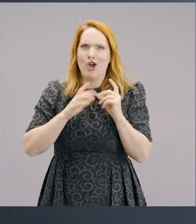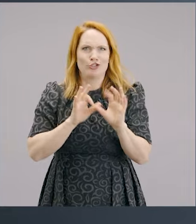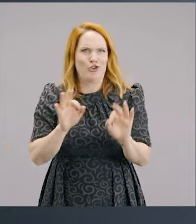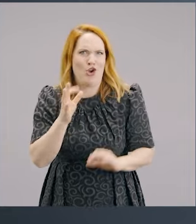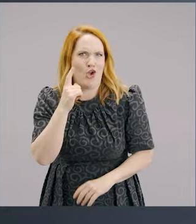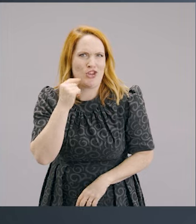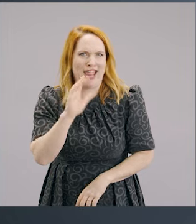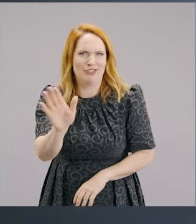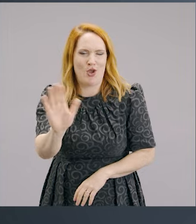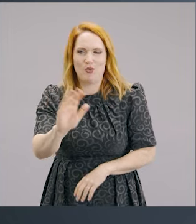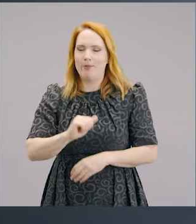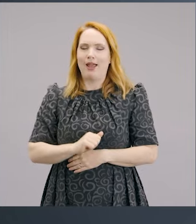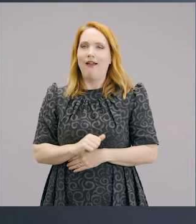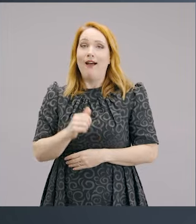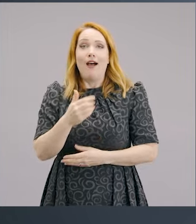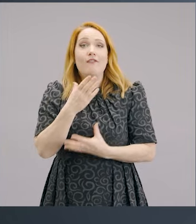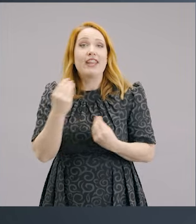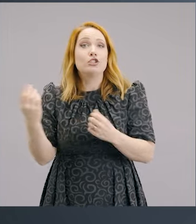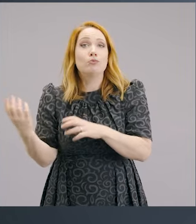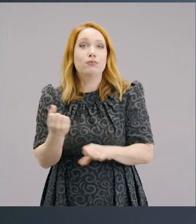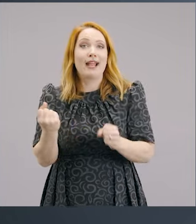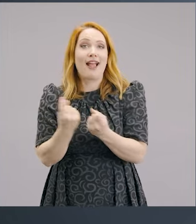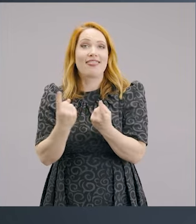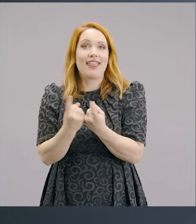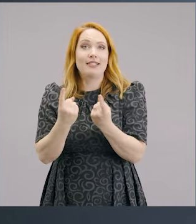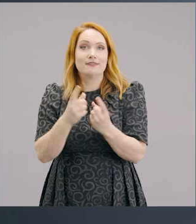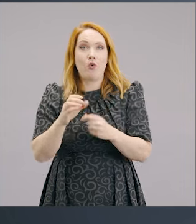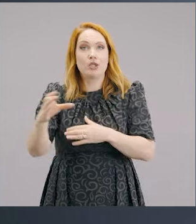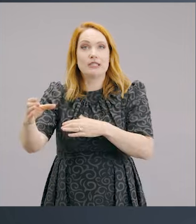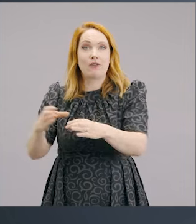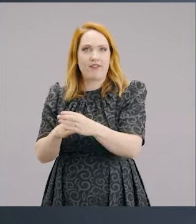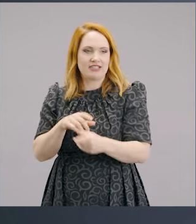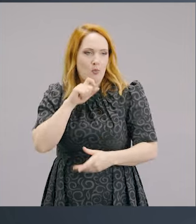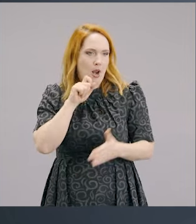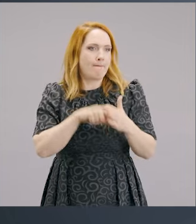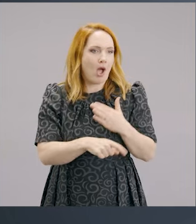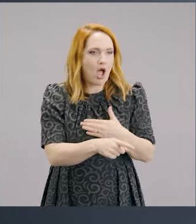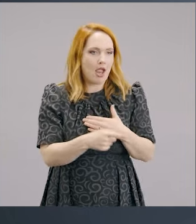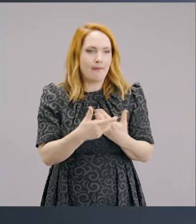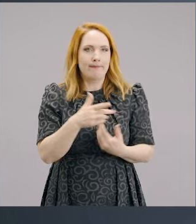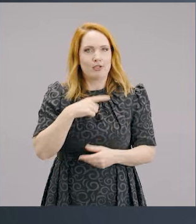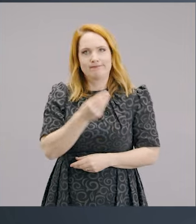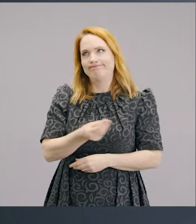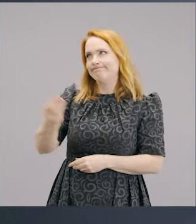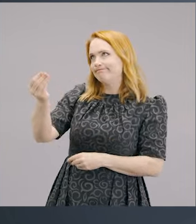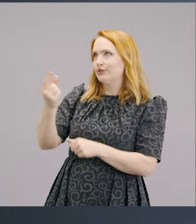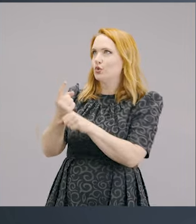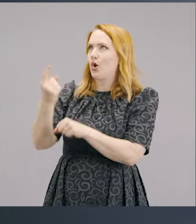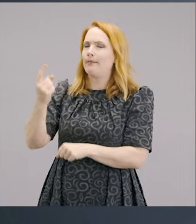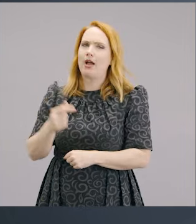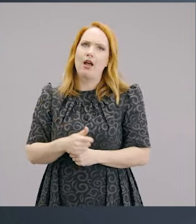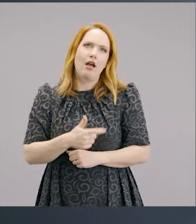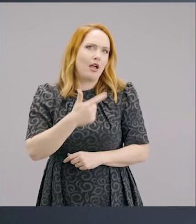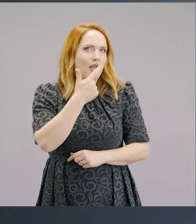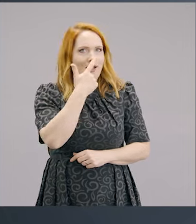they'd forgotten to bring some sort of thing for sacrifice, they would buy one at the last minute because that's what they did. Now,